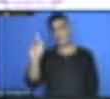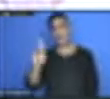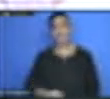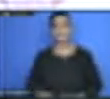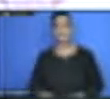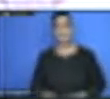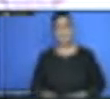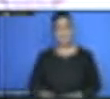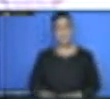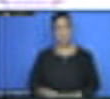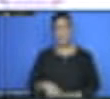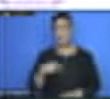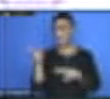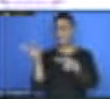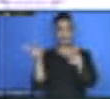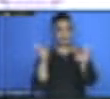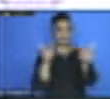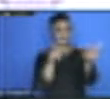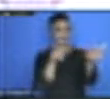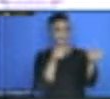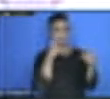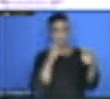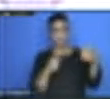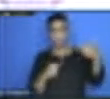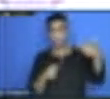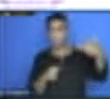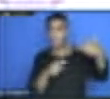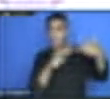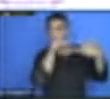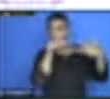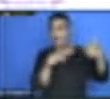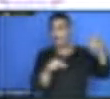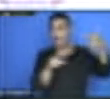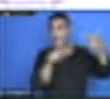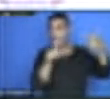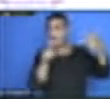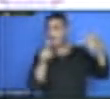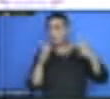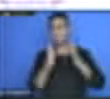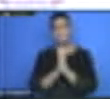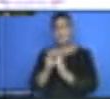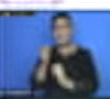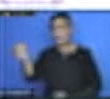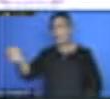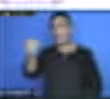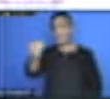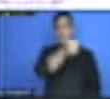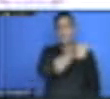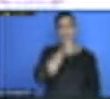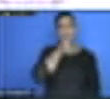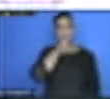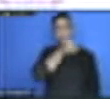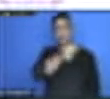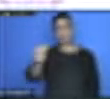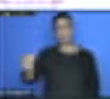three already. Can the support team please? Yes. There's one over there. Yes. The gentleman in the middle.